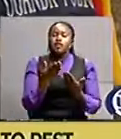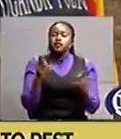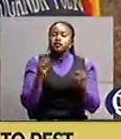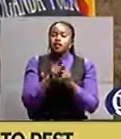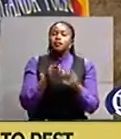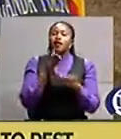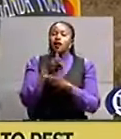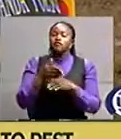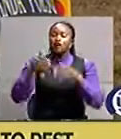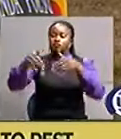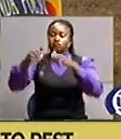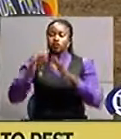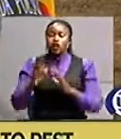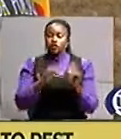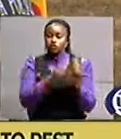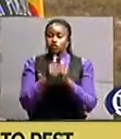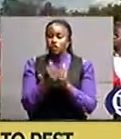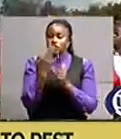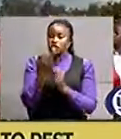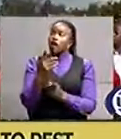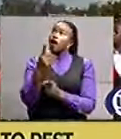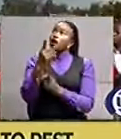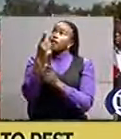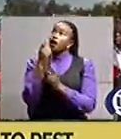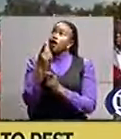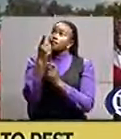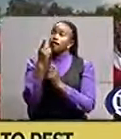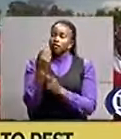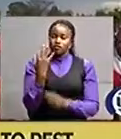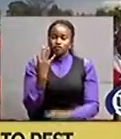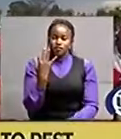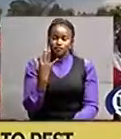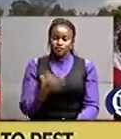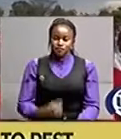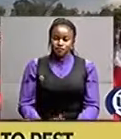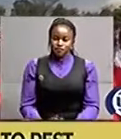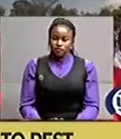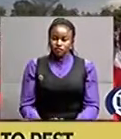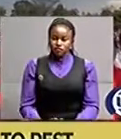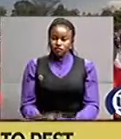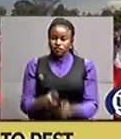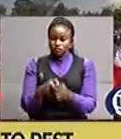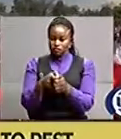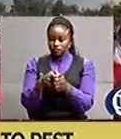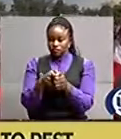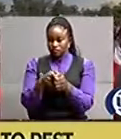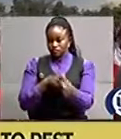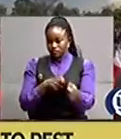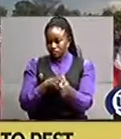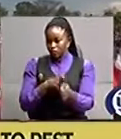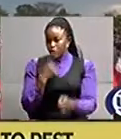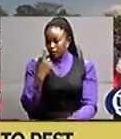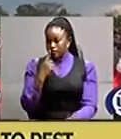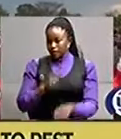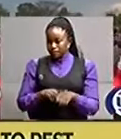buried with a three-year-old salute but a cock once